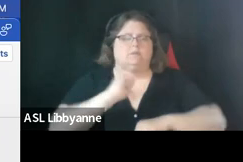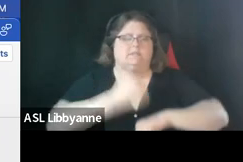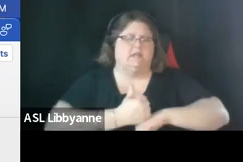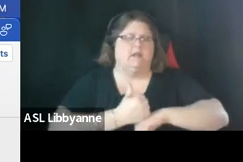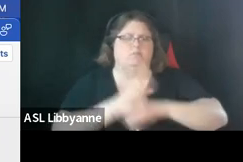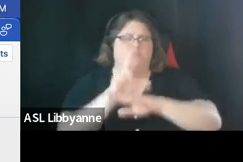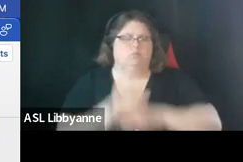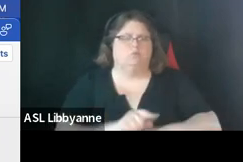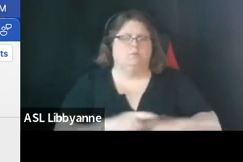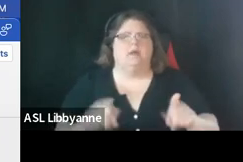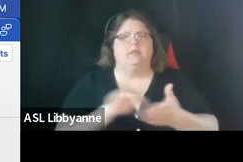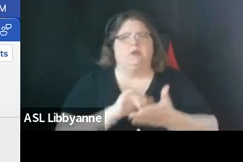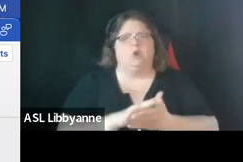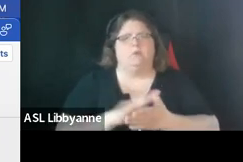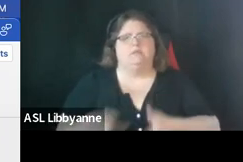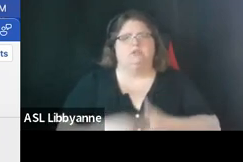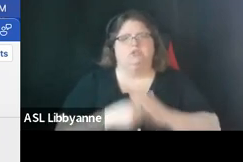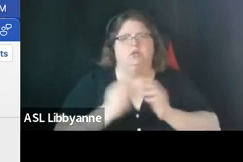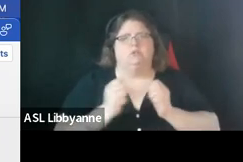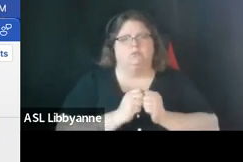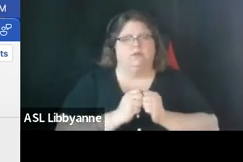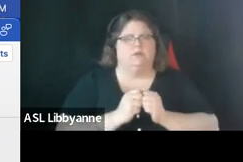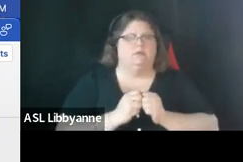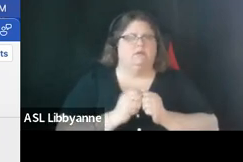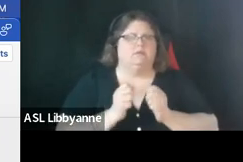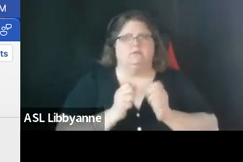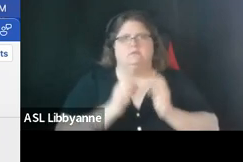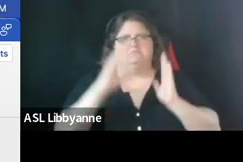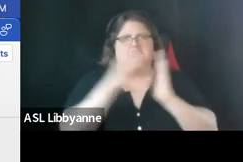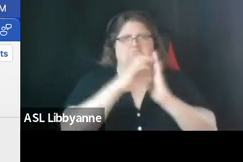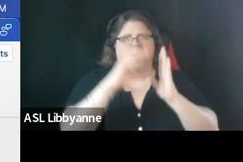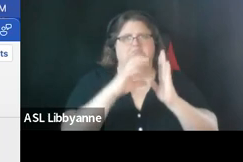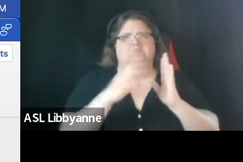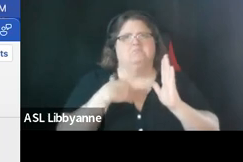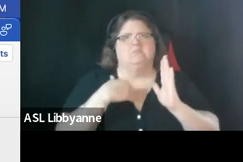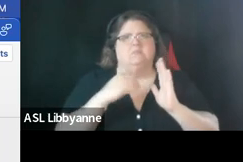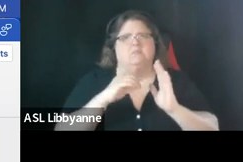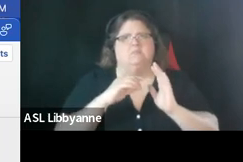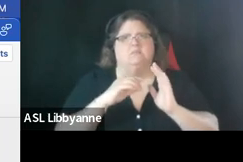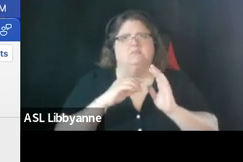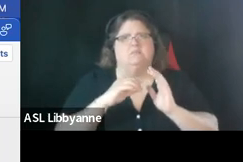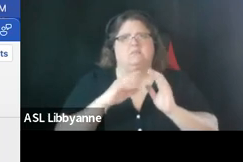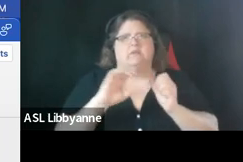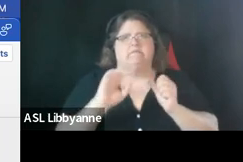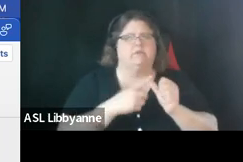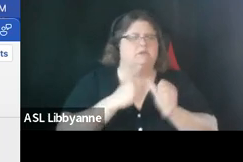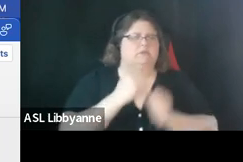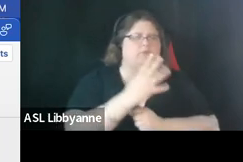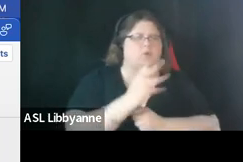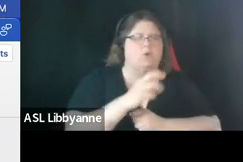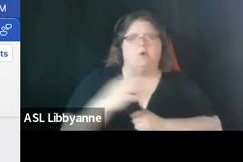the document starts with the preamble um which is the first four or five paragraphs